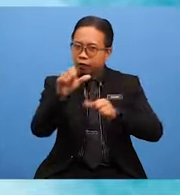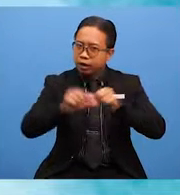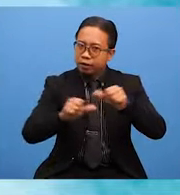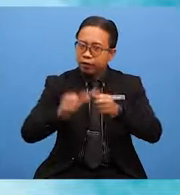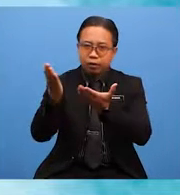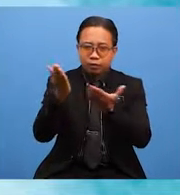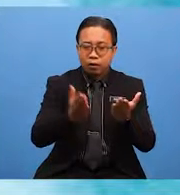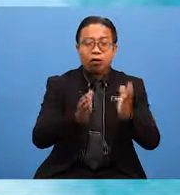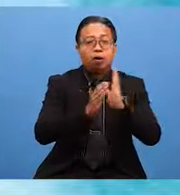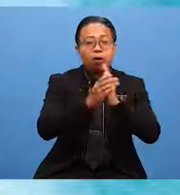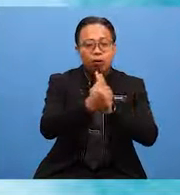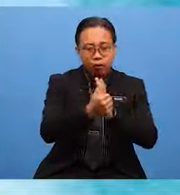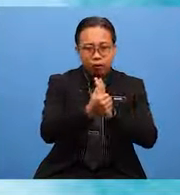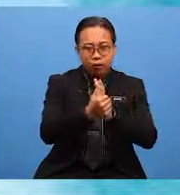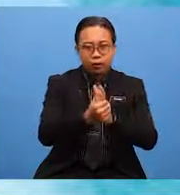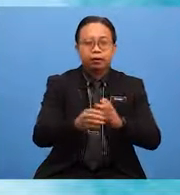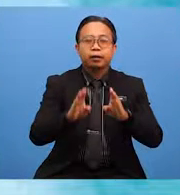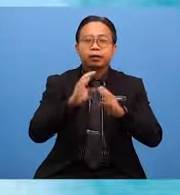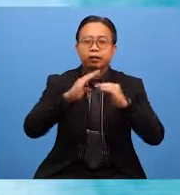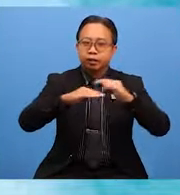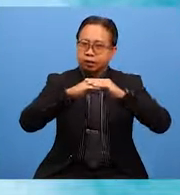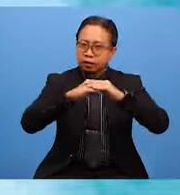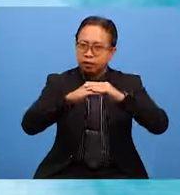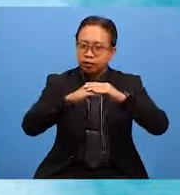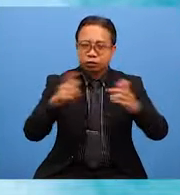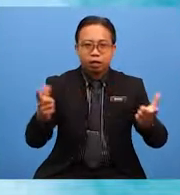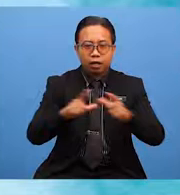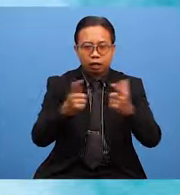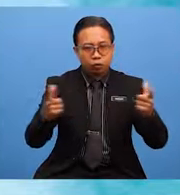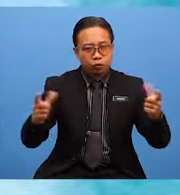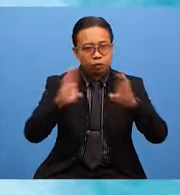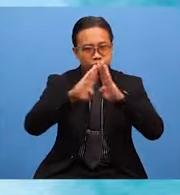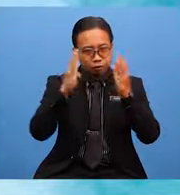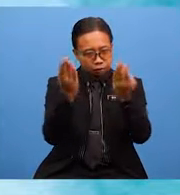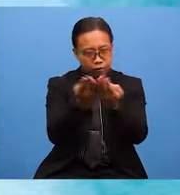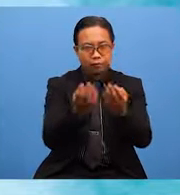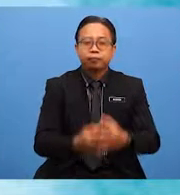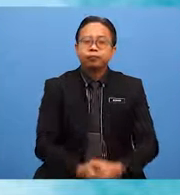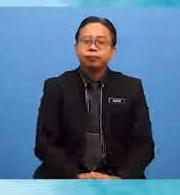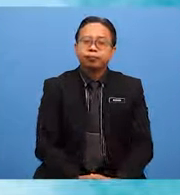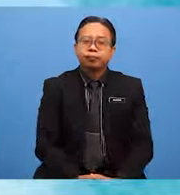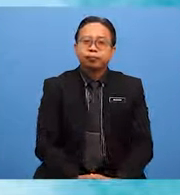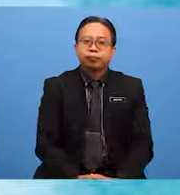out by the English Language Society. This is how it goes.